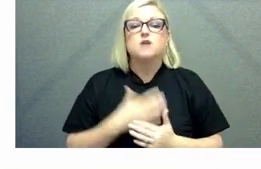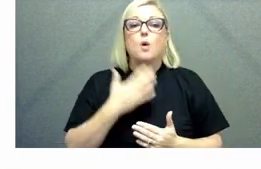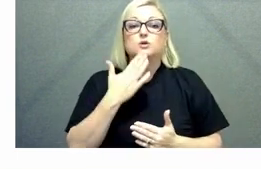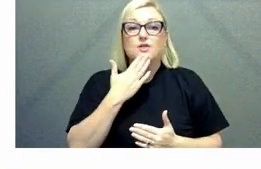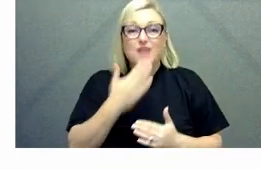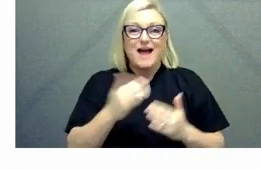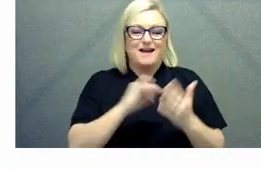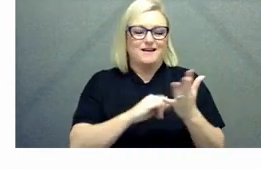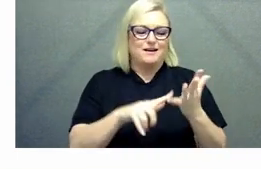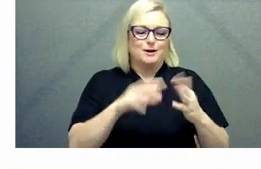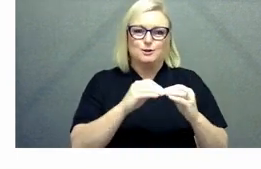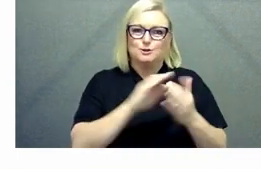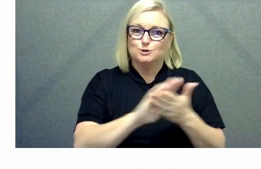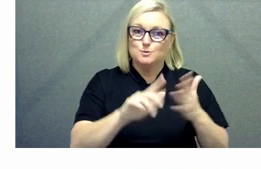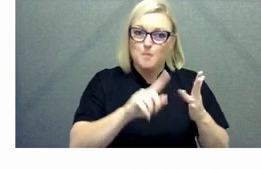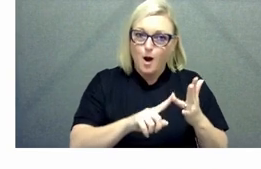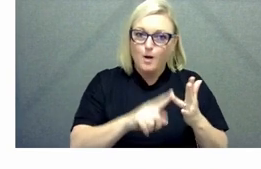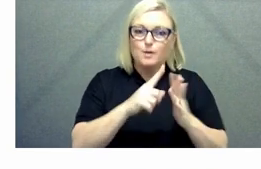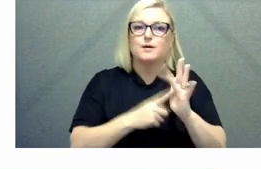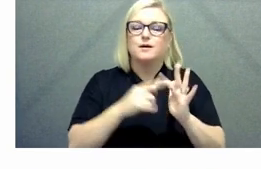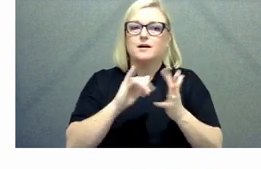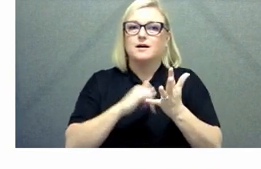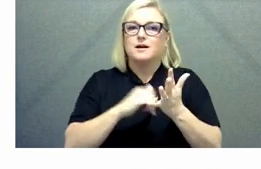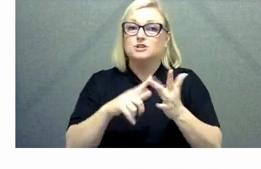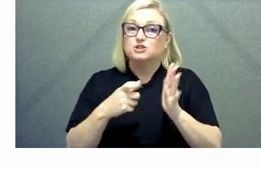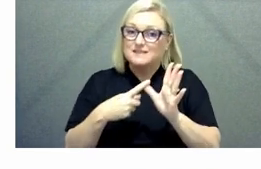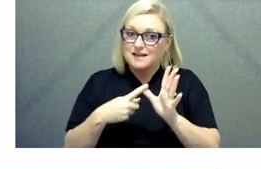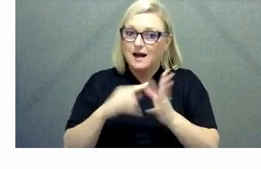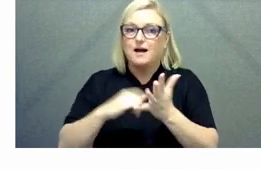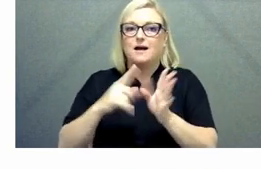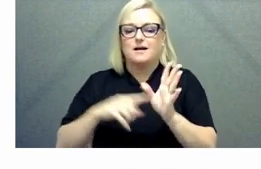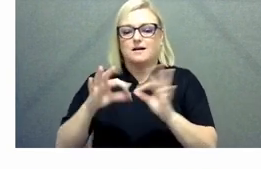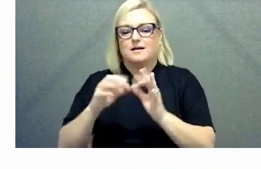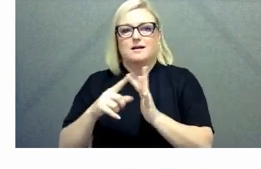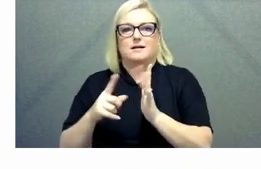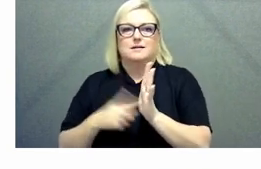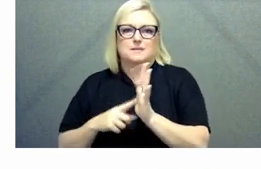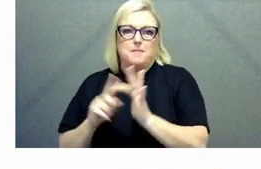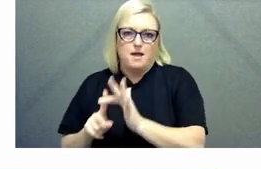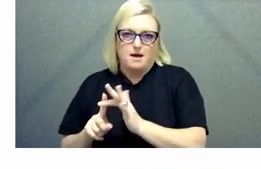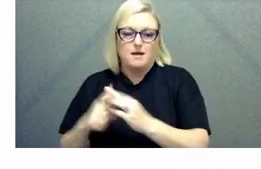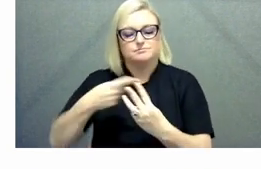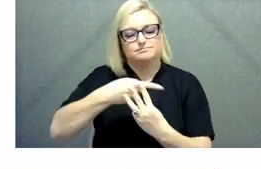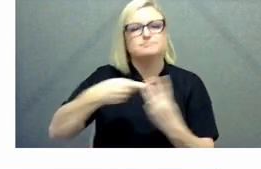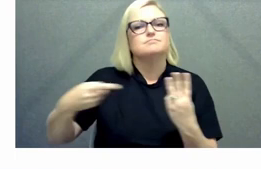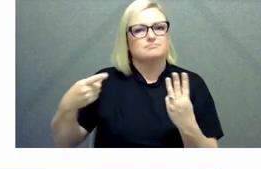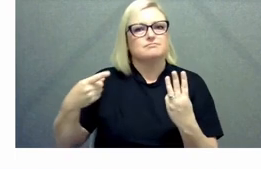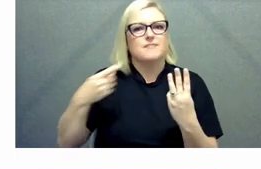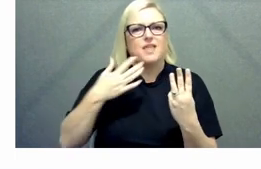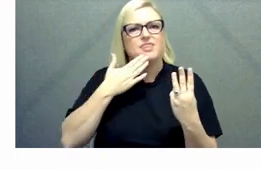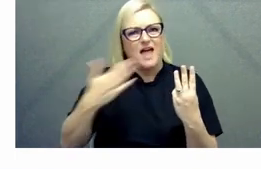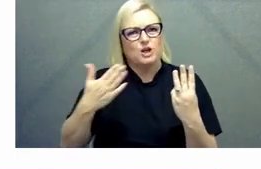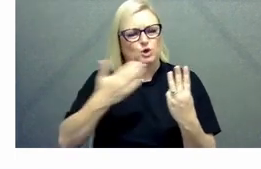shubo jessica and sybilla it's been a fantastic panel session um certainly some great ideas